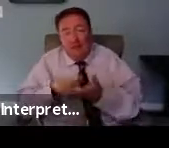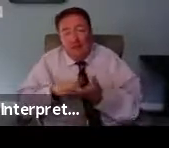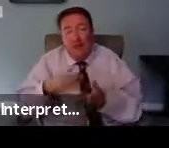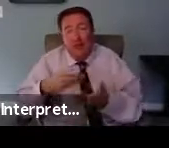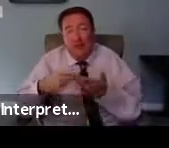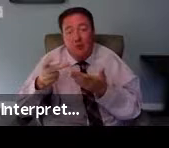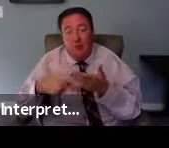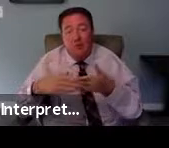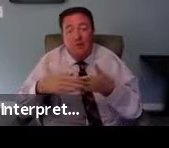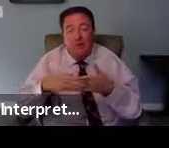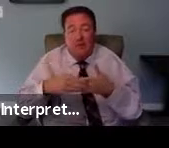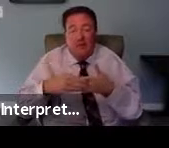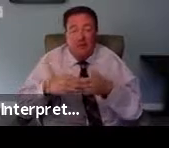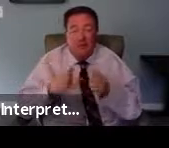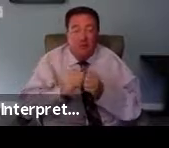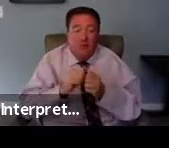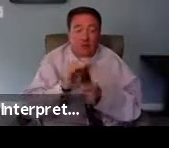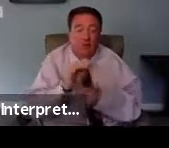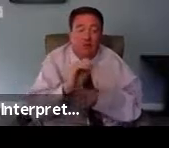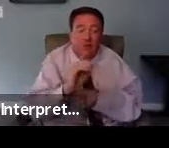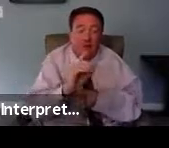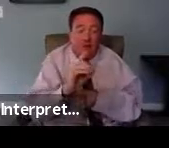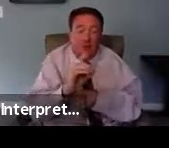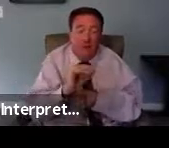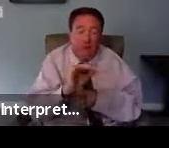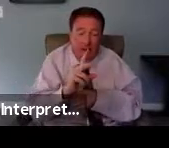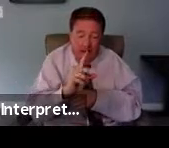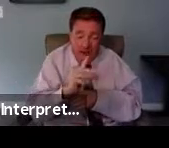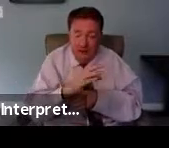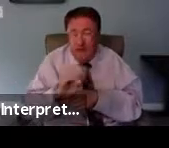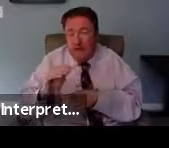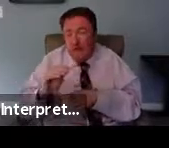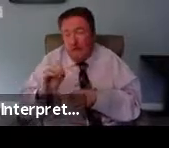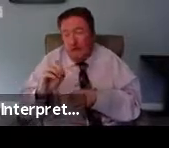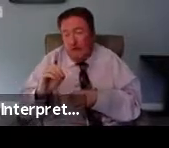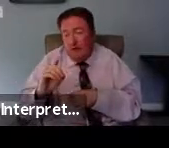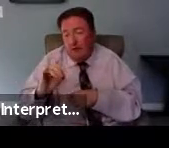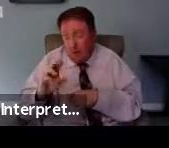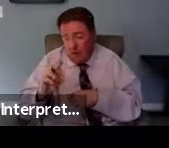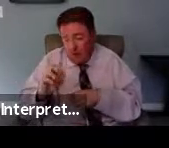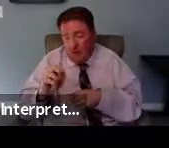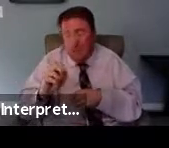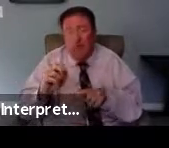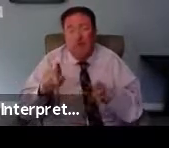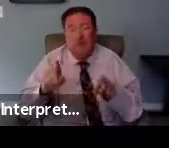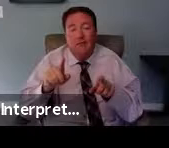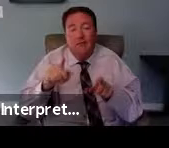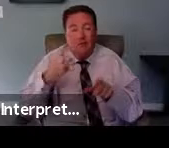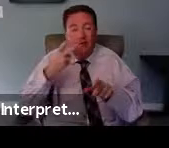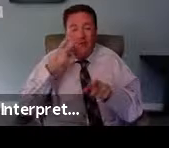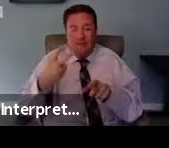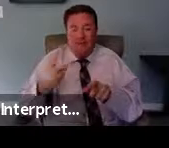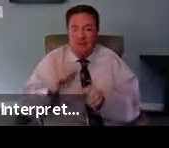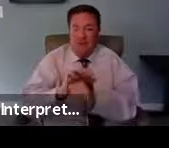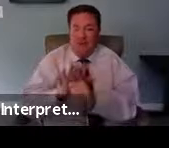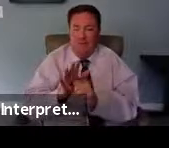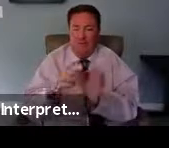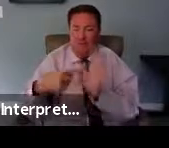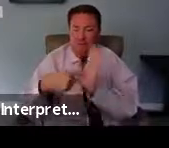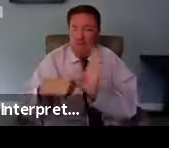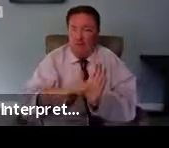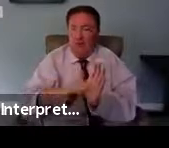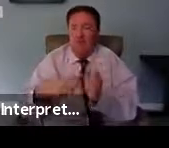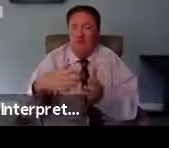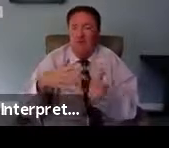Medicare as the COVID-19 pandemic exacerbates disparities within our health care system. We